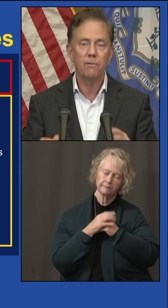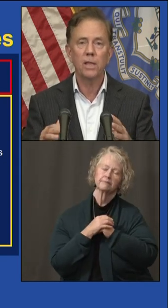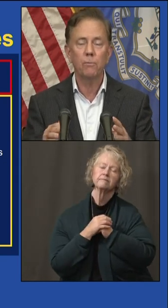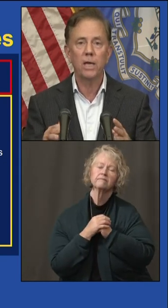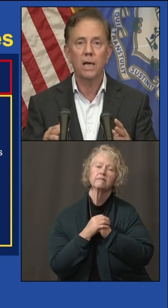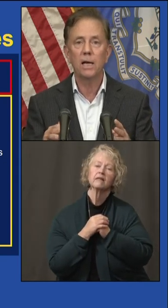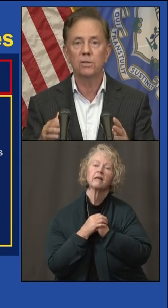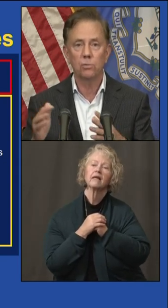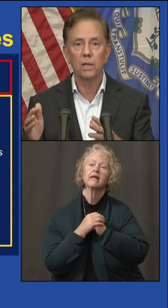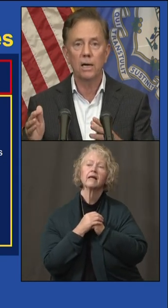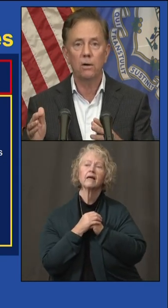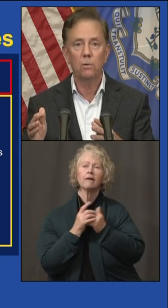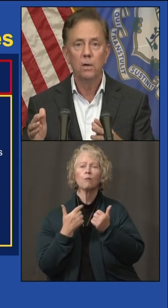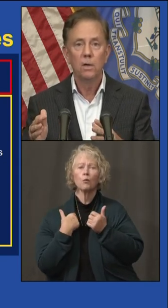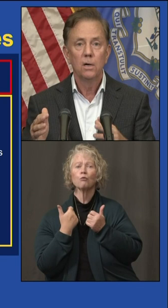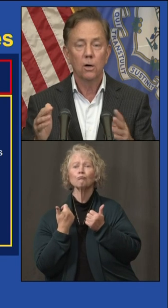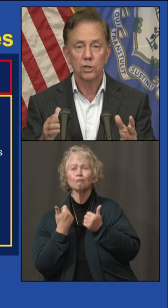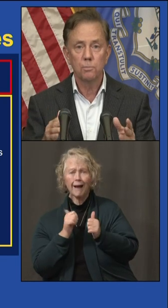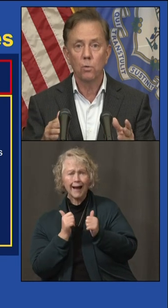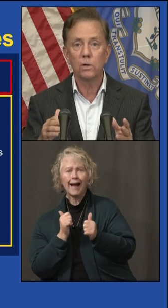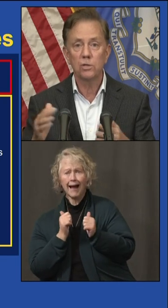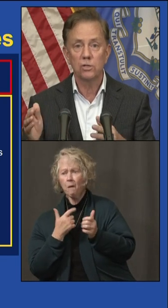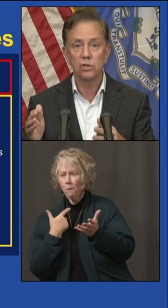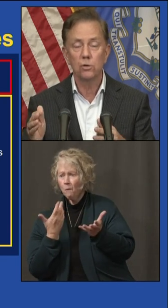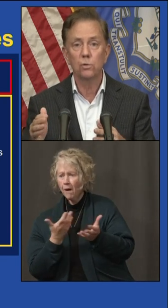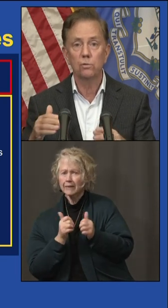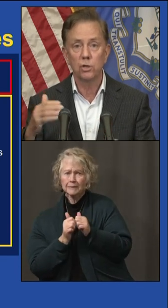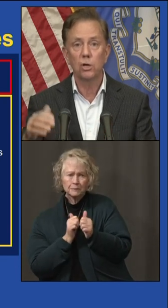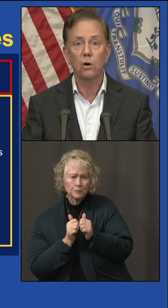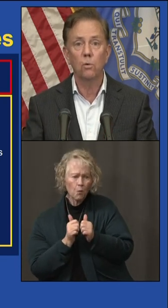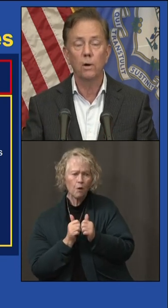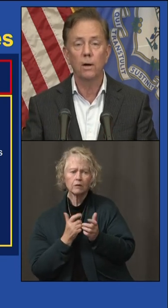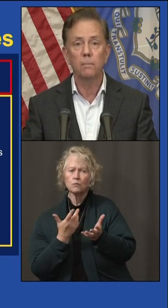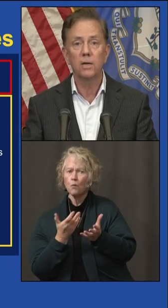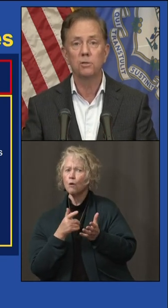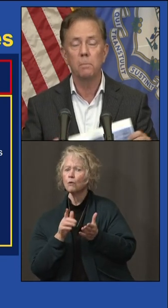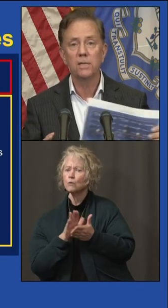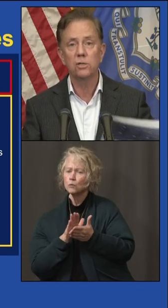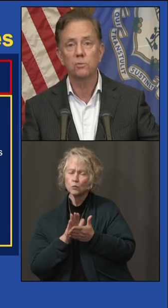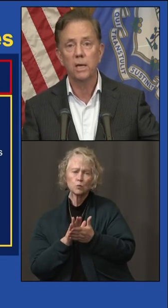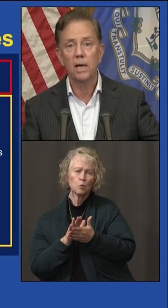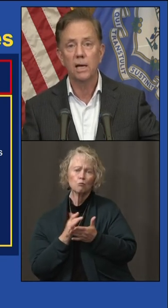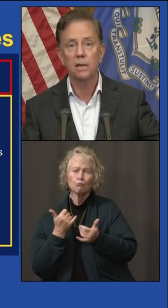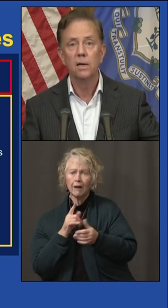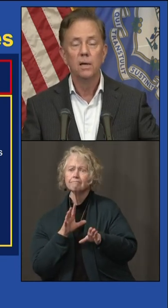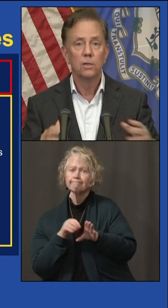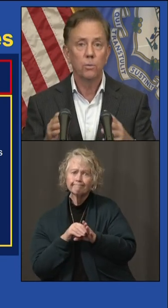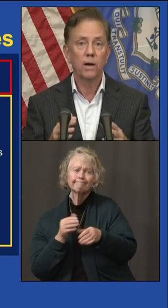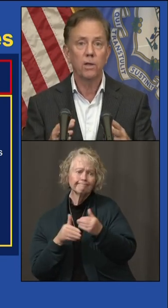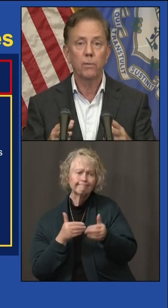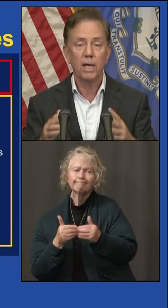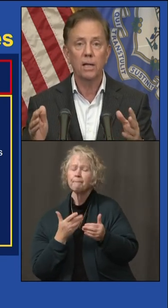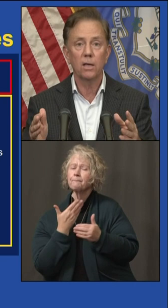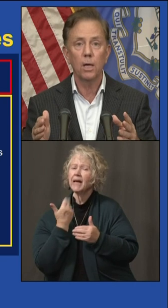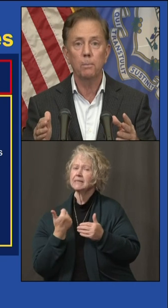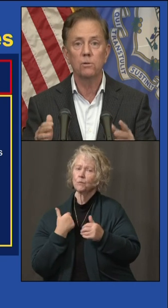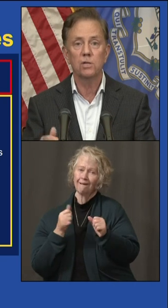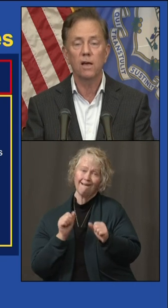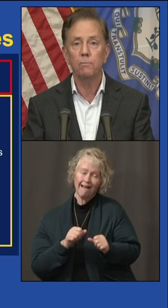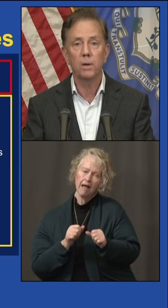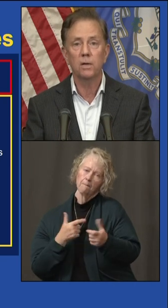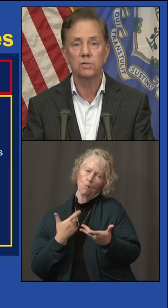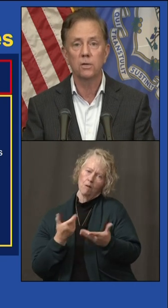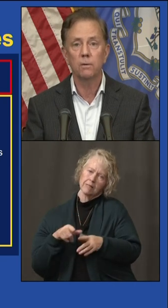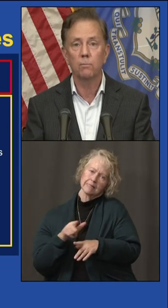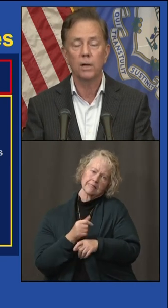everything we can to allow our sports and schools to go as best as we can, doing everything we can to keep